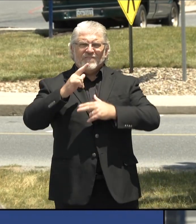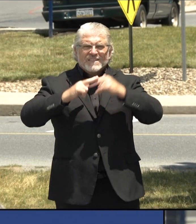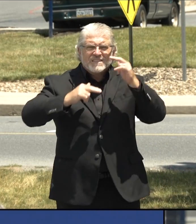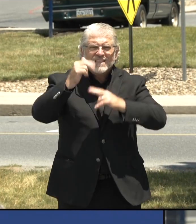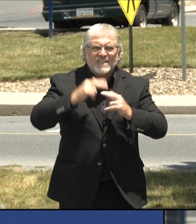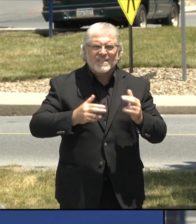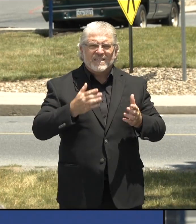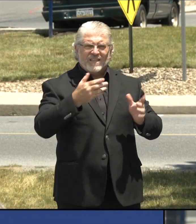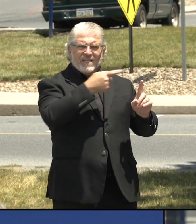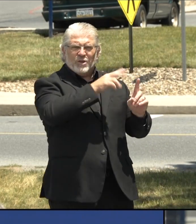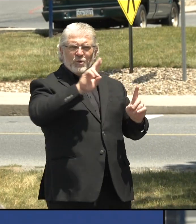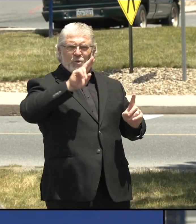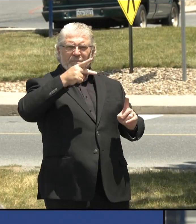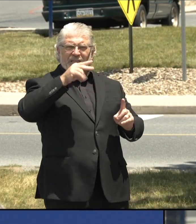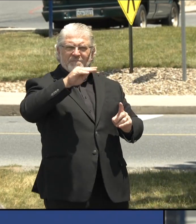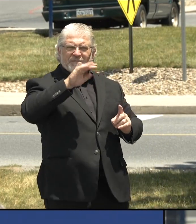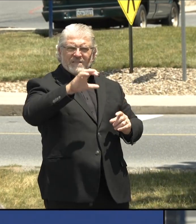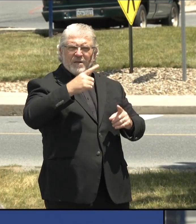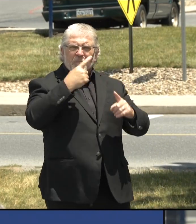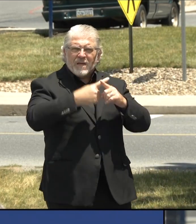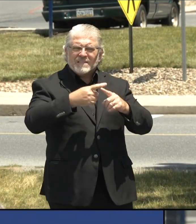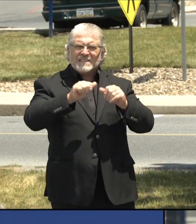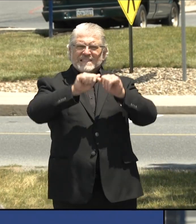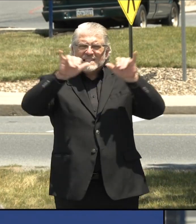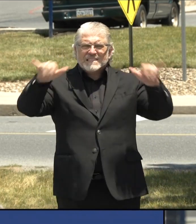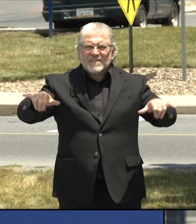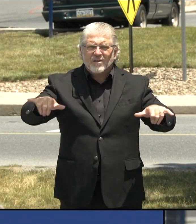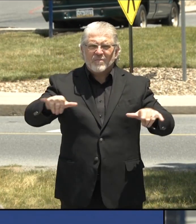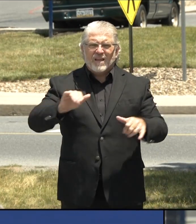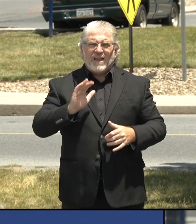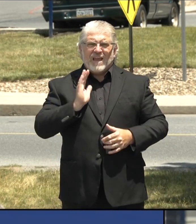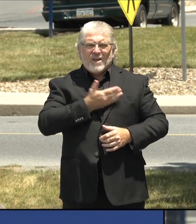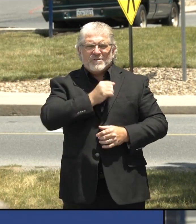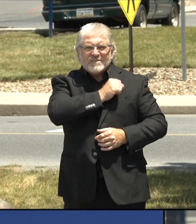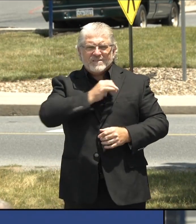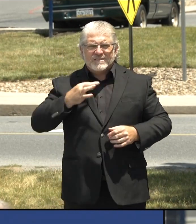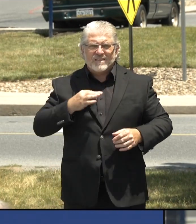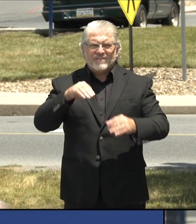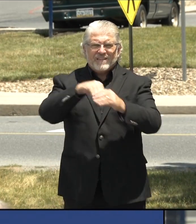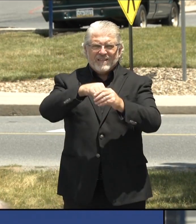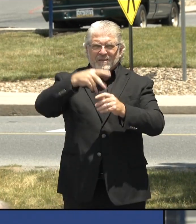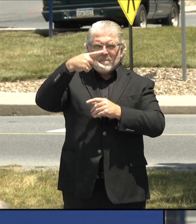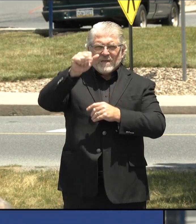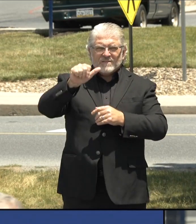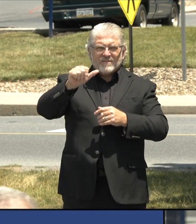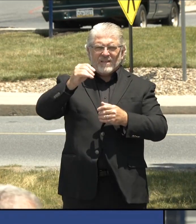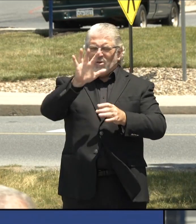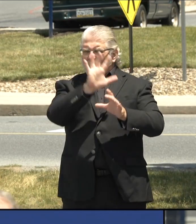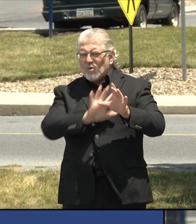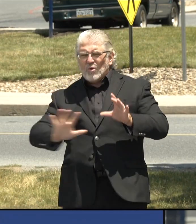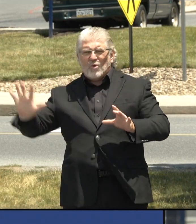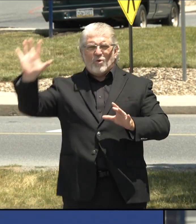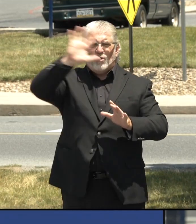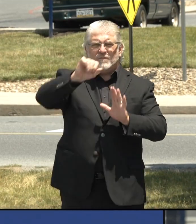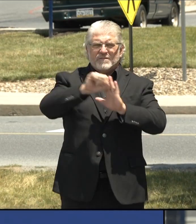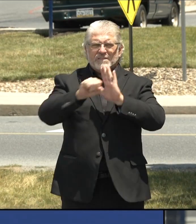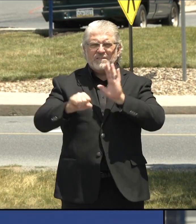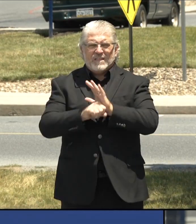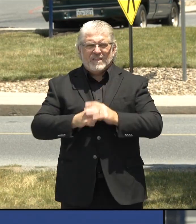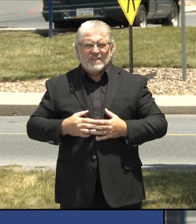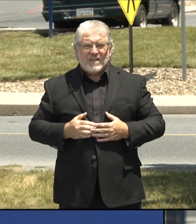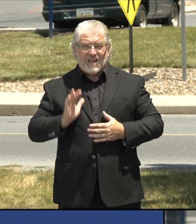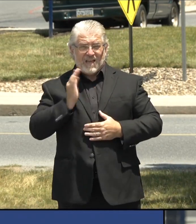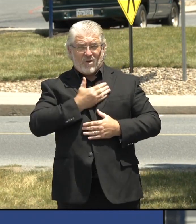system itself, and our staff in Pennsylvania and across the nation. We live in a time of heroes right now, and those